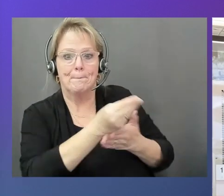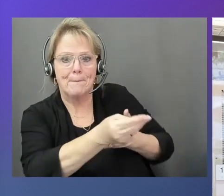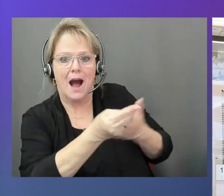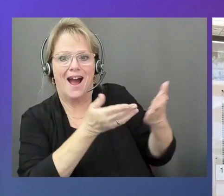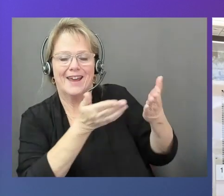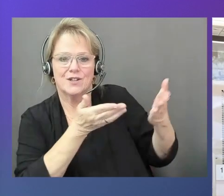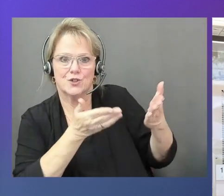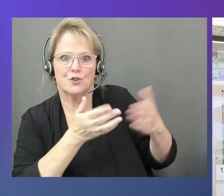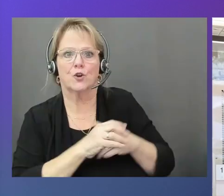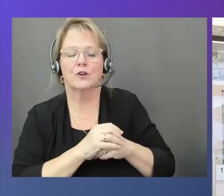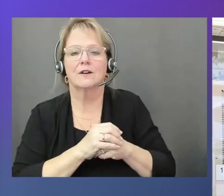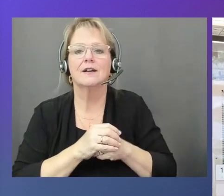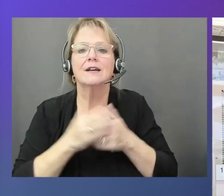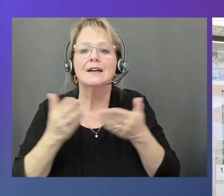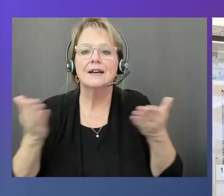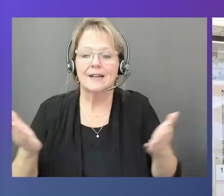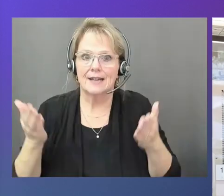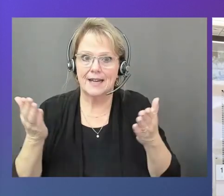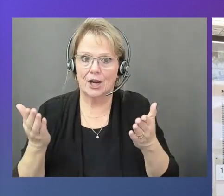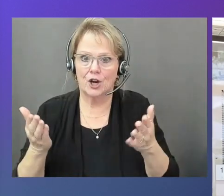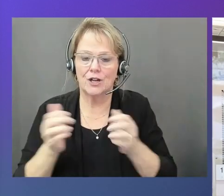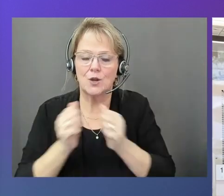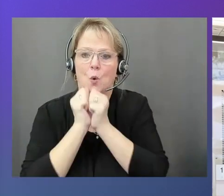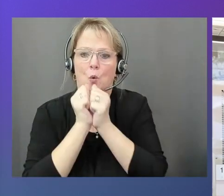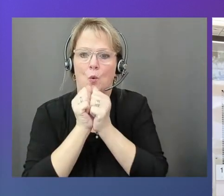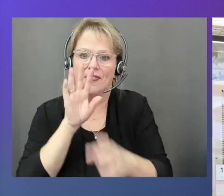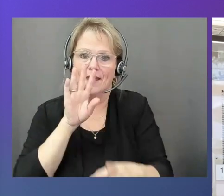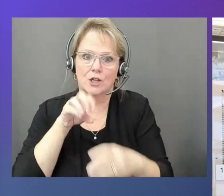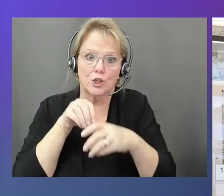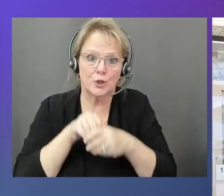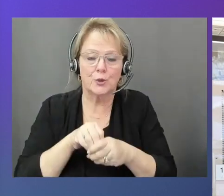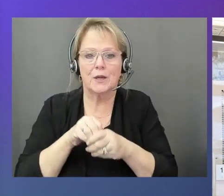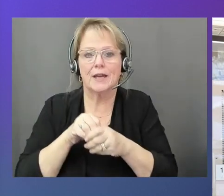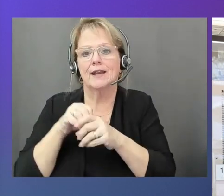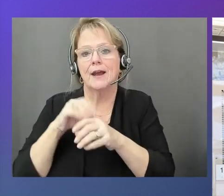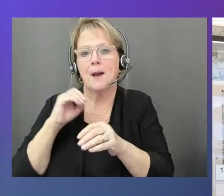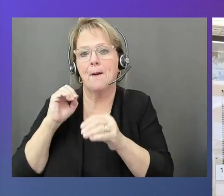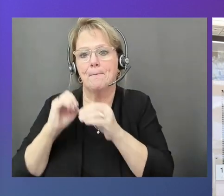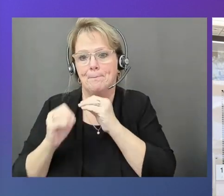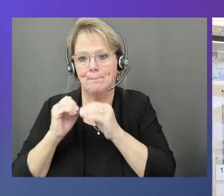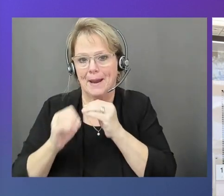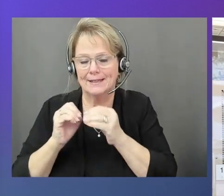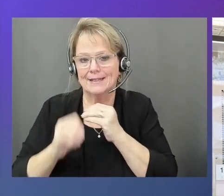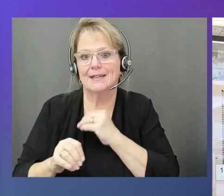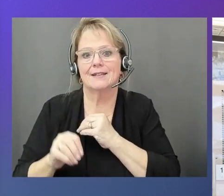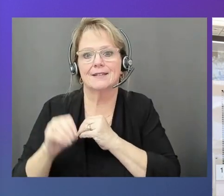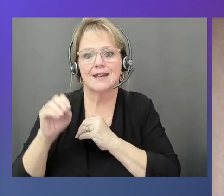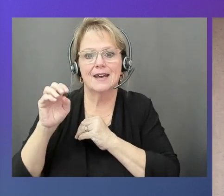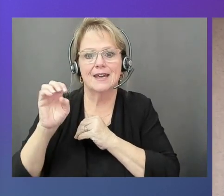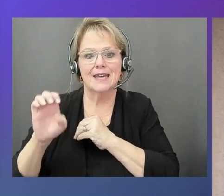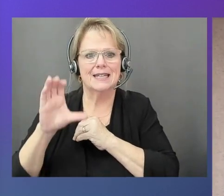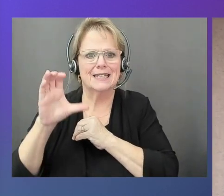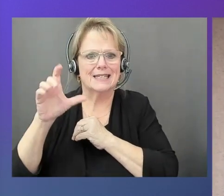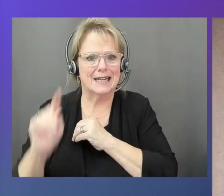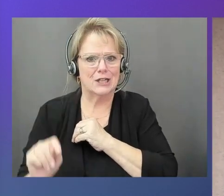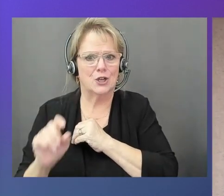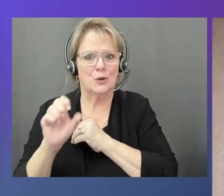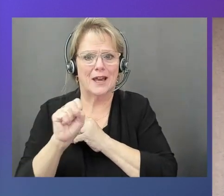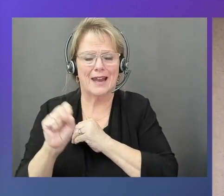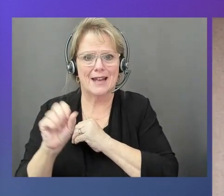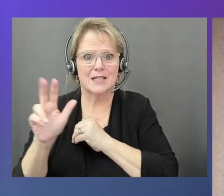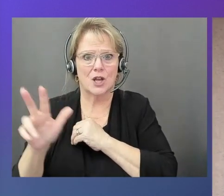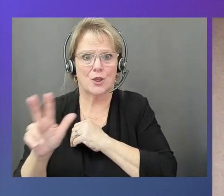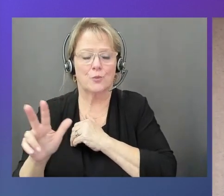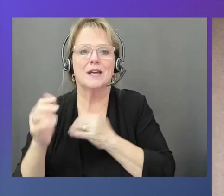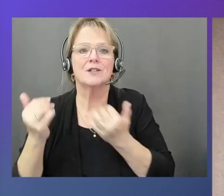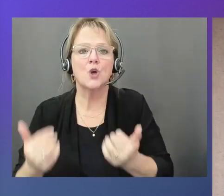here it comes with the maintenance. So you run the exact same EC2 and S3, like if that would run on AWS. So now